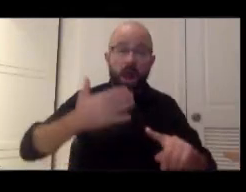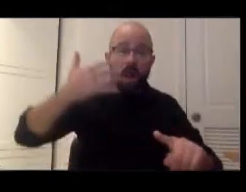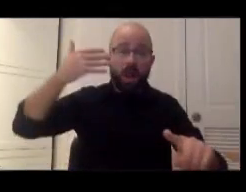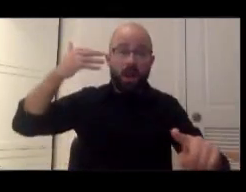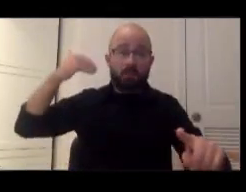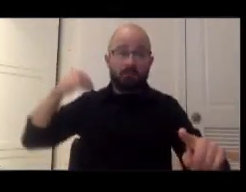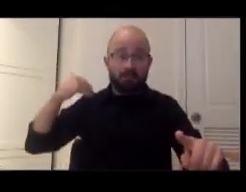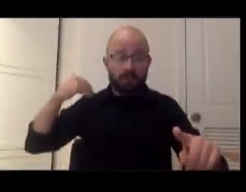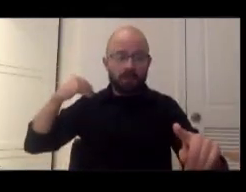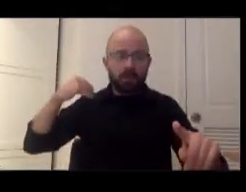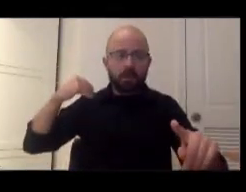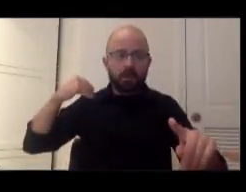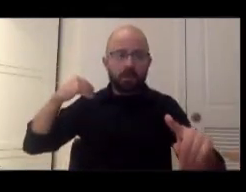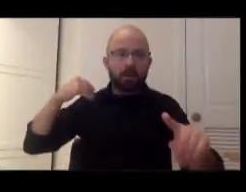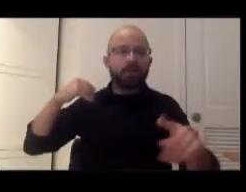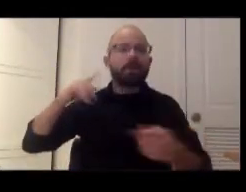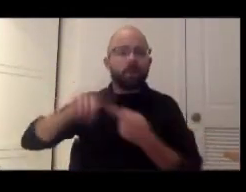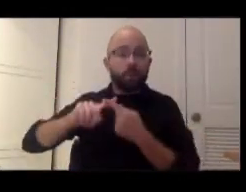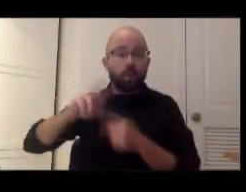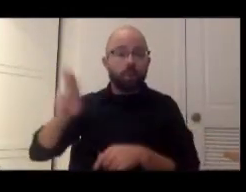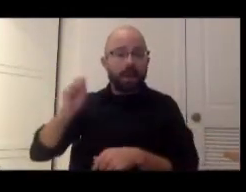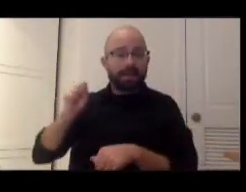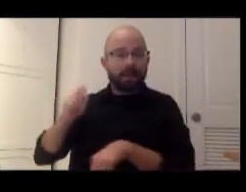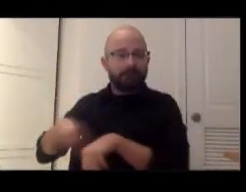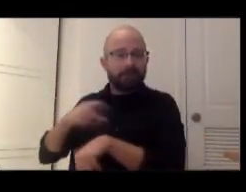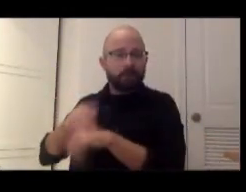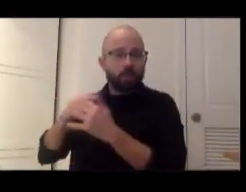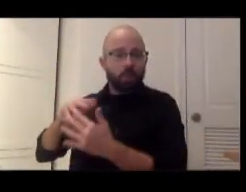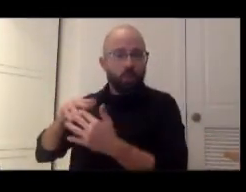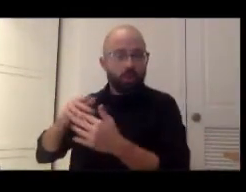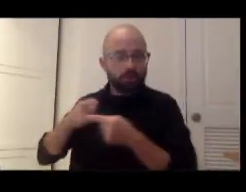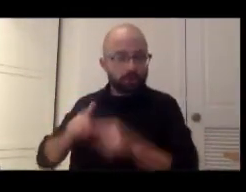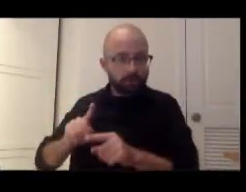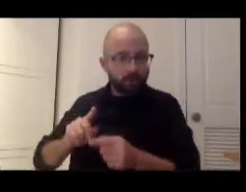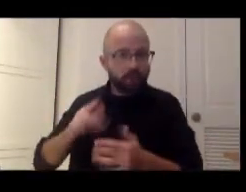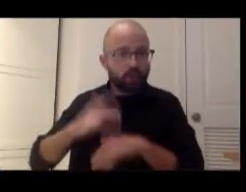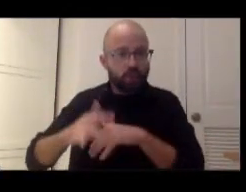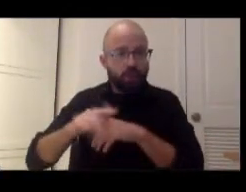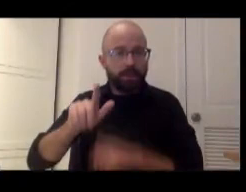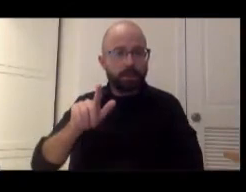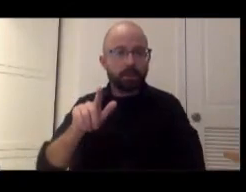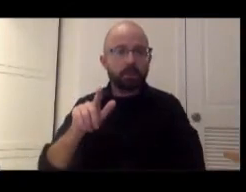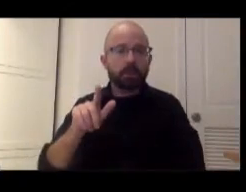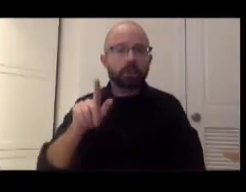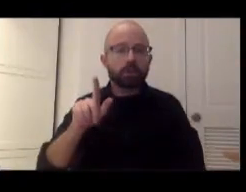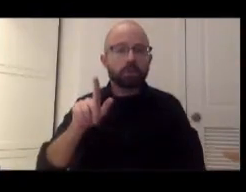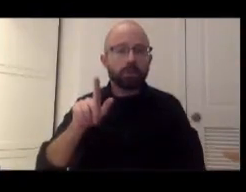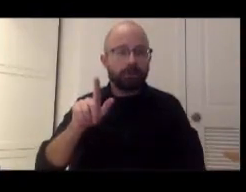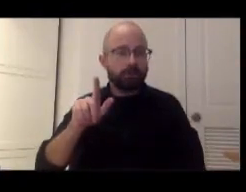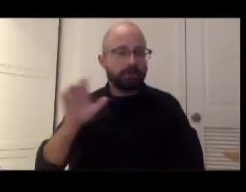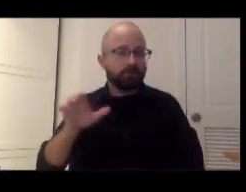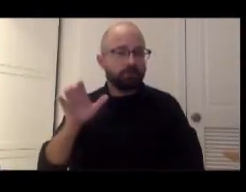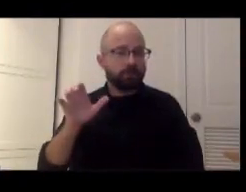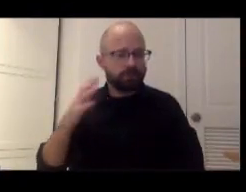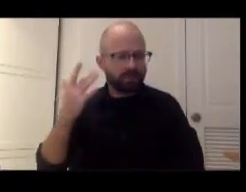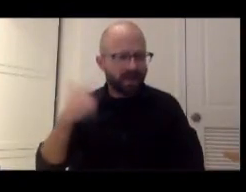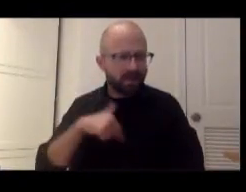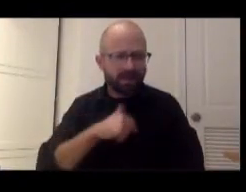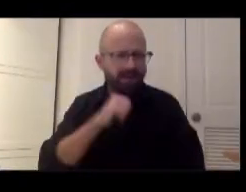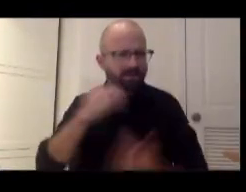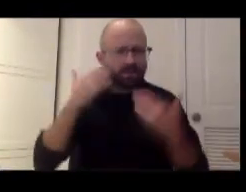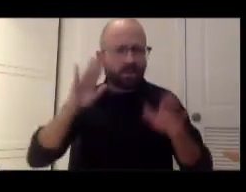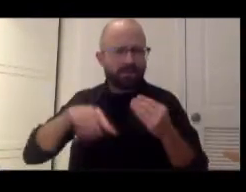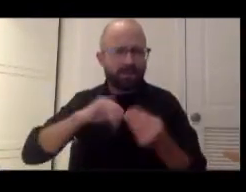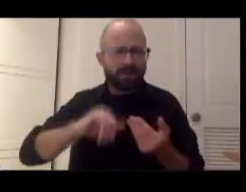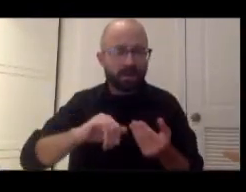to the US-Philippine War in the early part of the 20th century. Why don't we learn more about this? There's more of our history to learn.